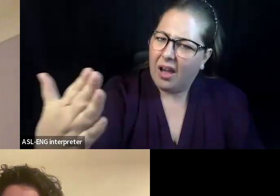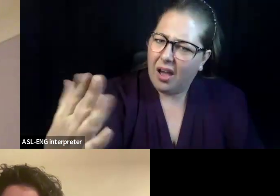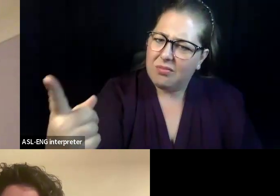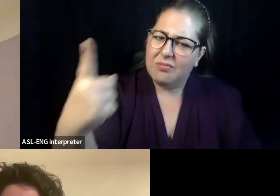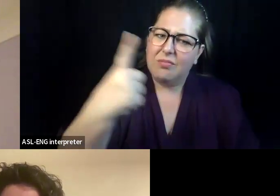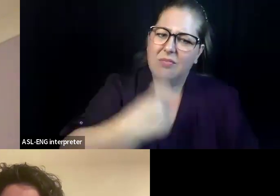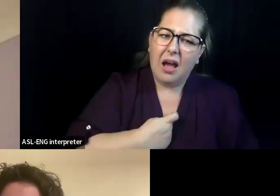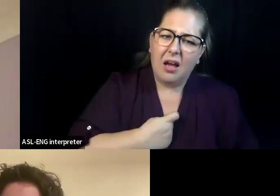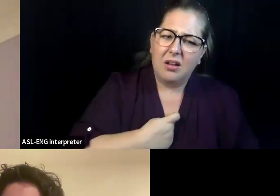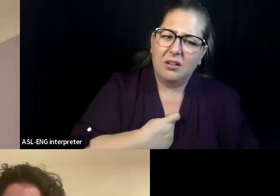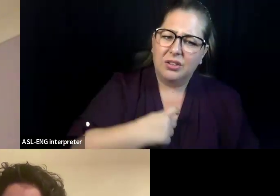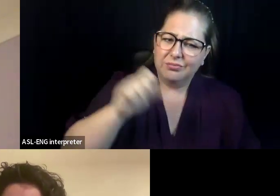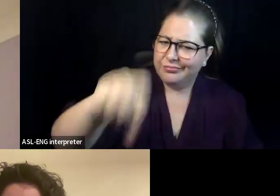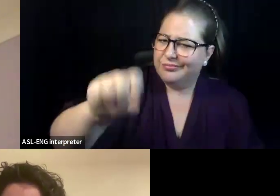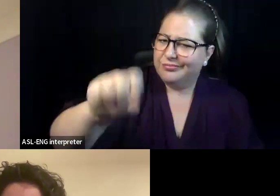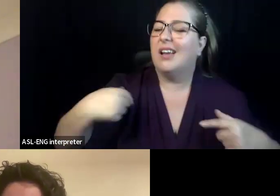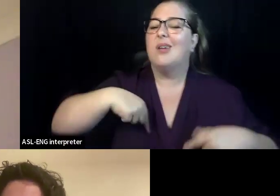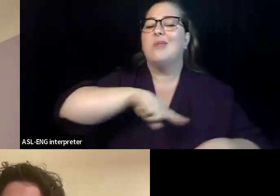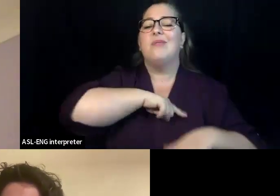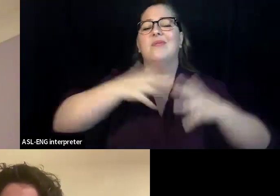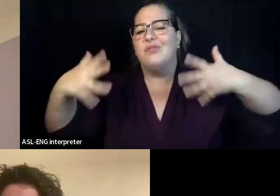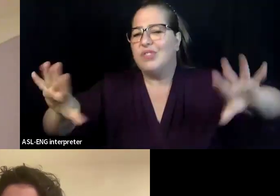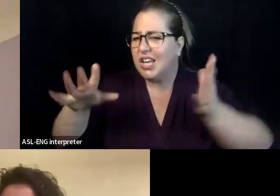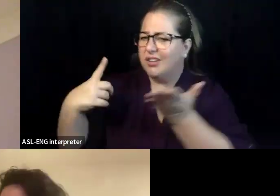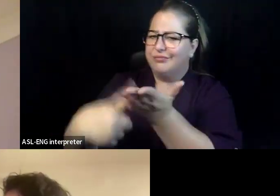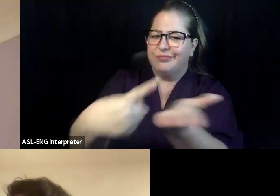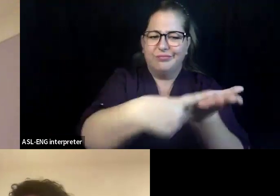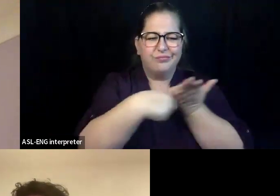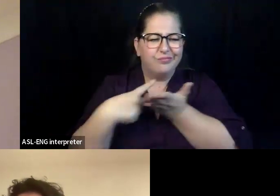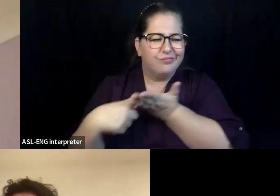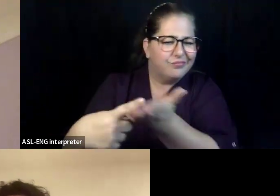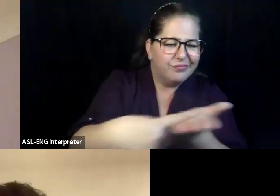conversations, for example, with the design team, um, and talking